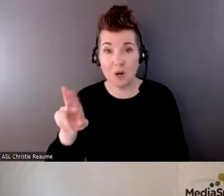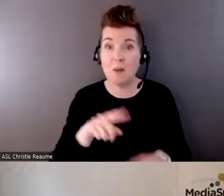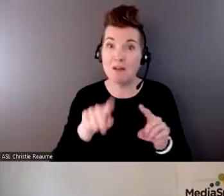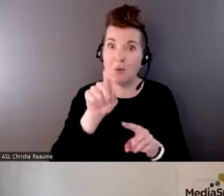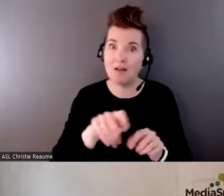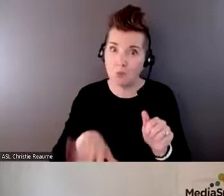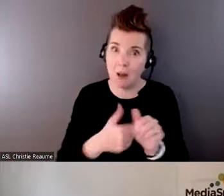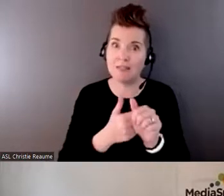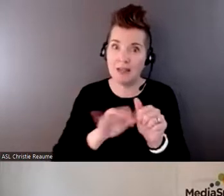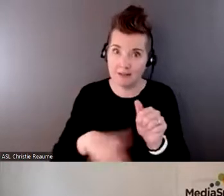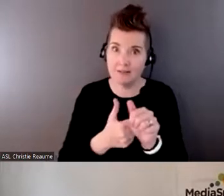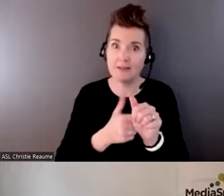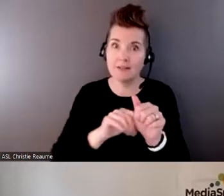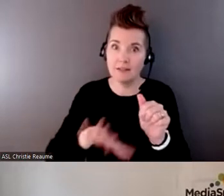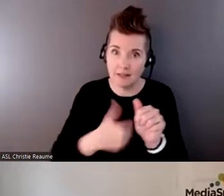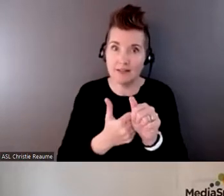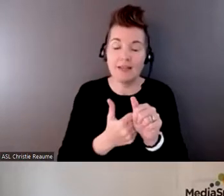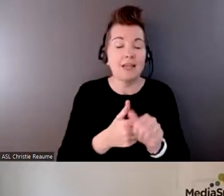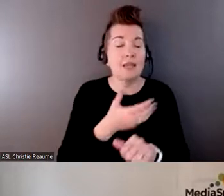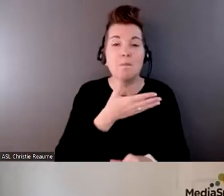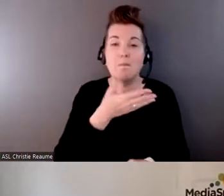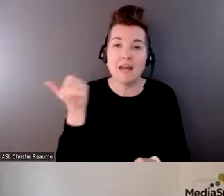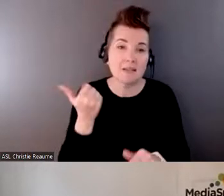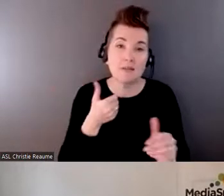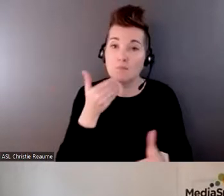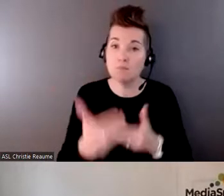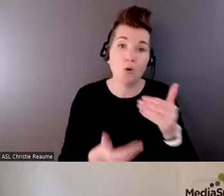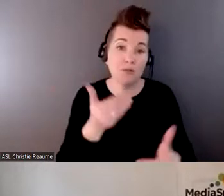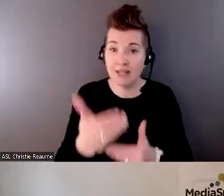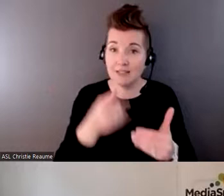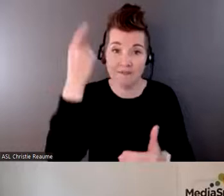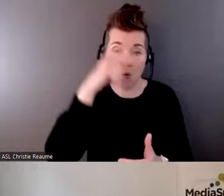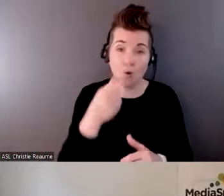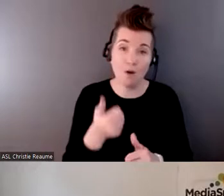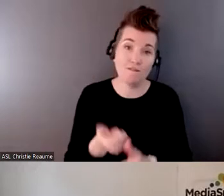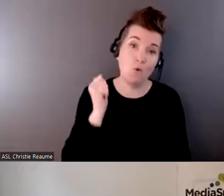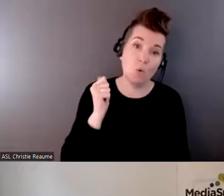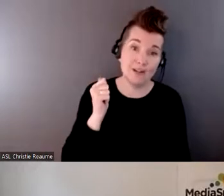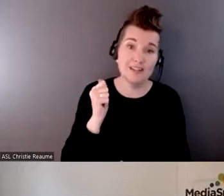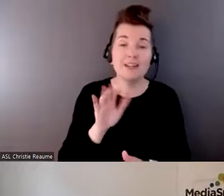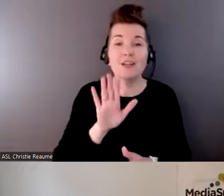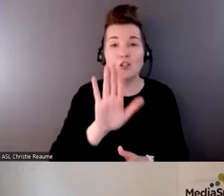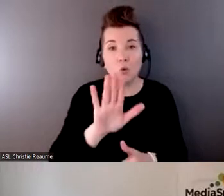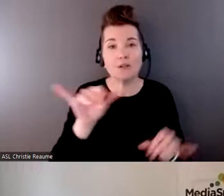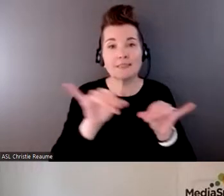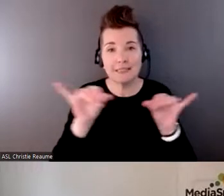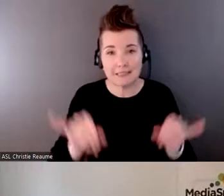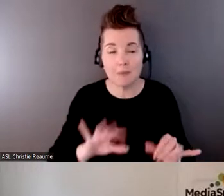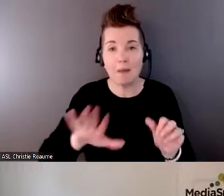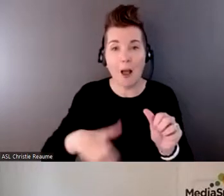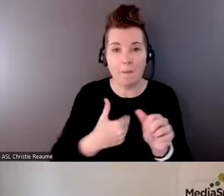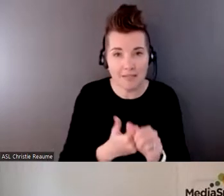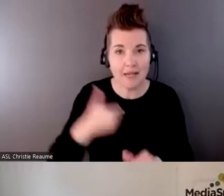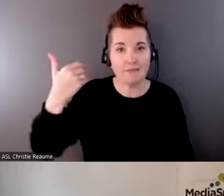best practice really to avoid getting hit with malware is just, you know, update and patch your systems and backup. As I